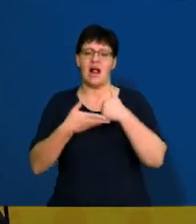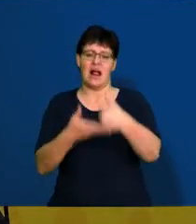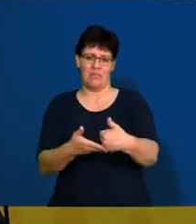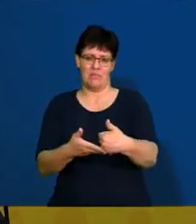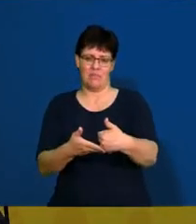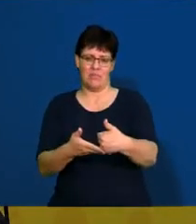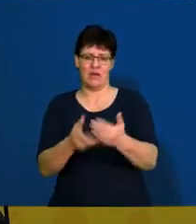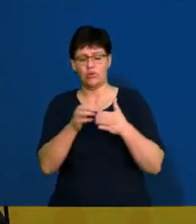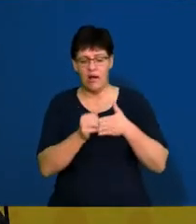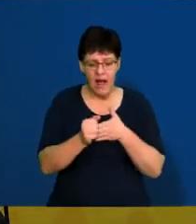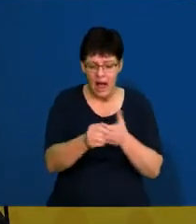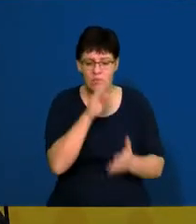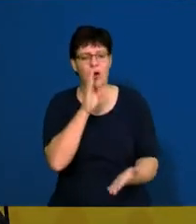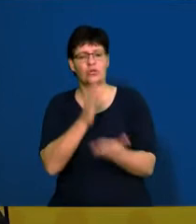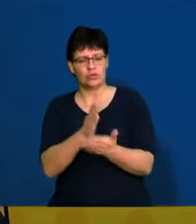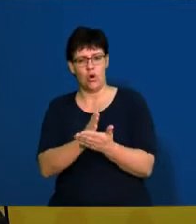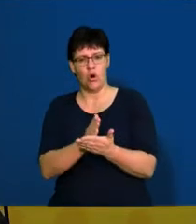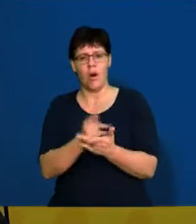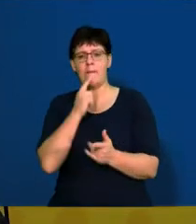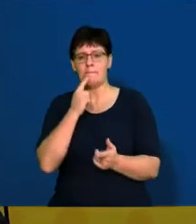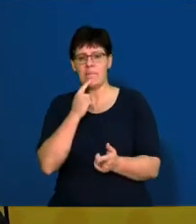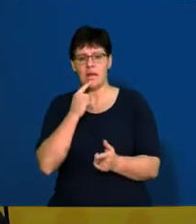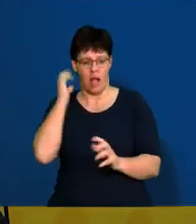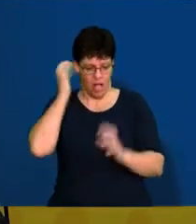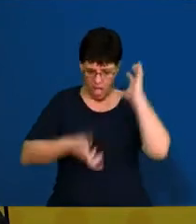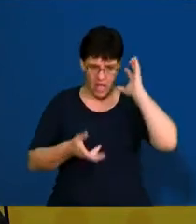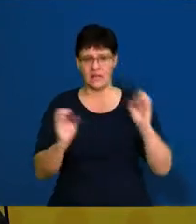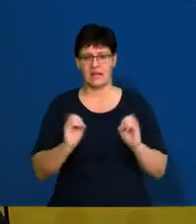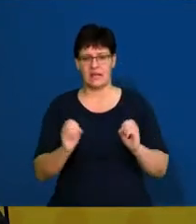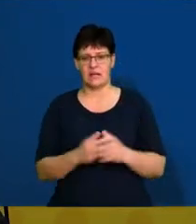I'll help guide you to make sure that you don't get anything confused.